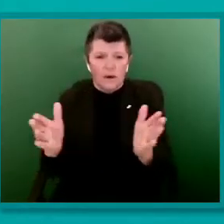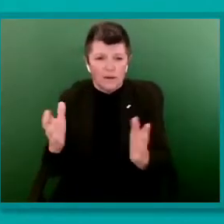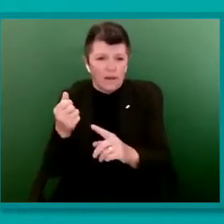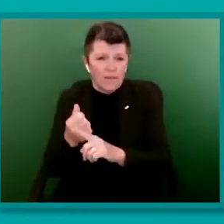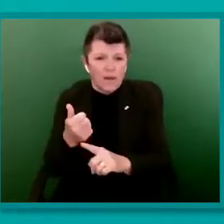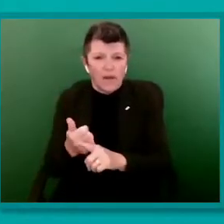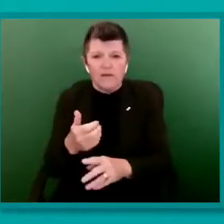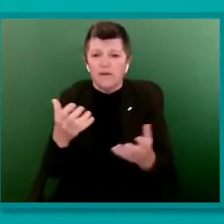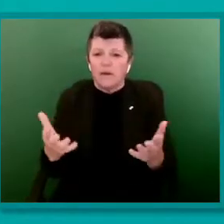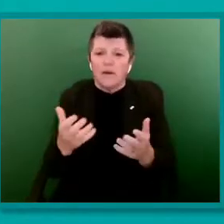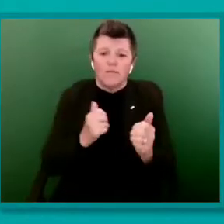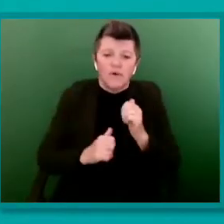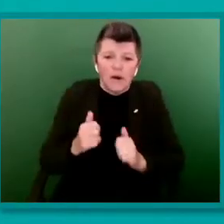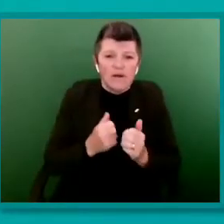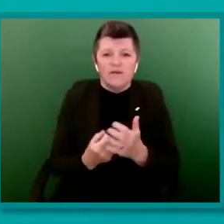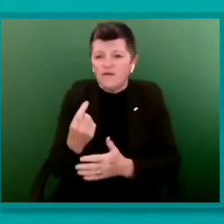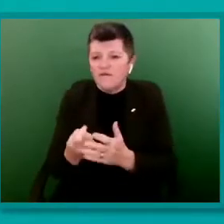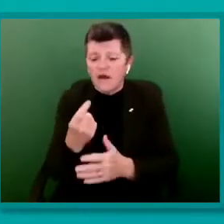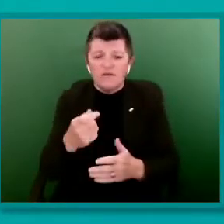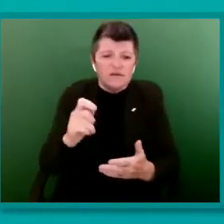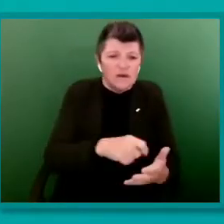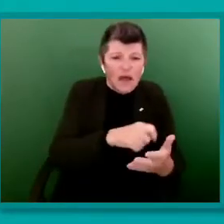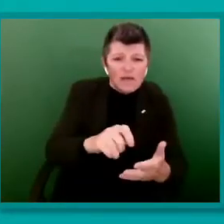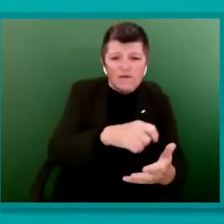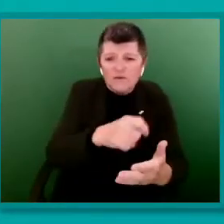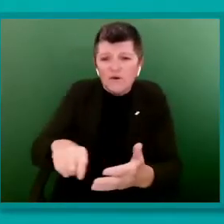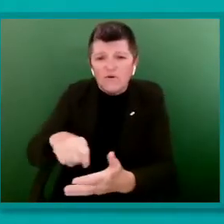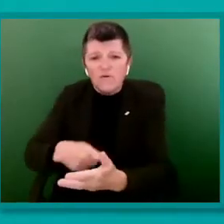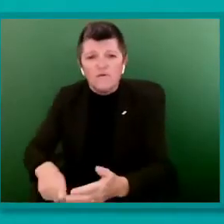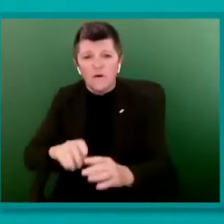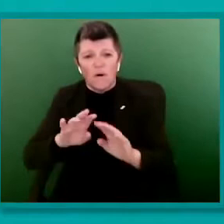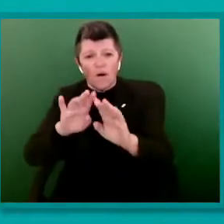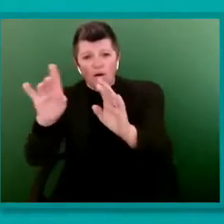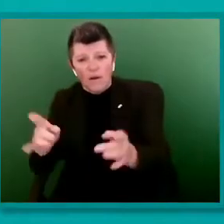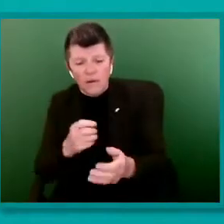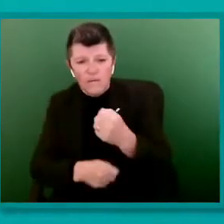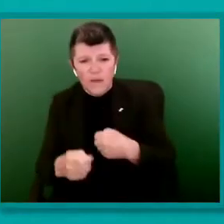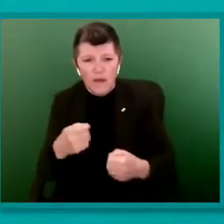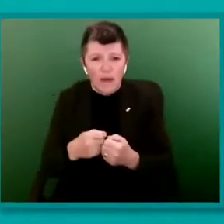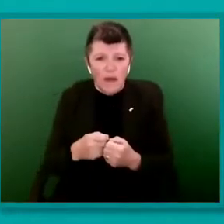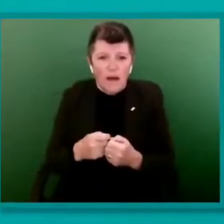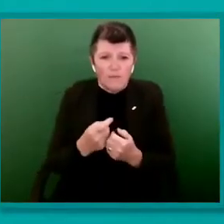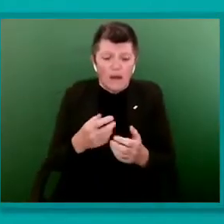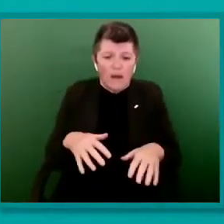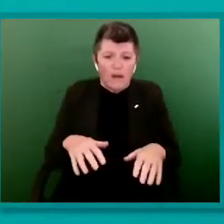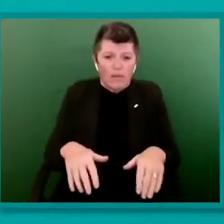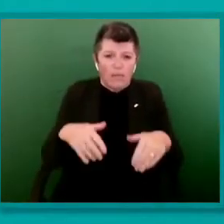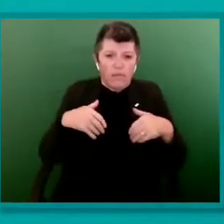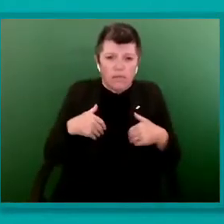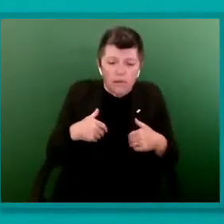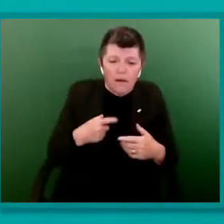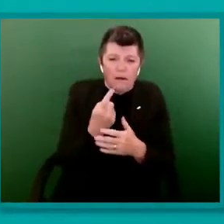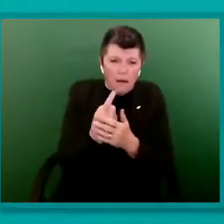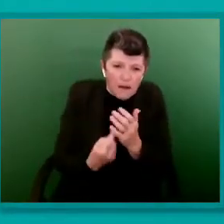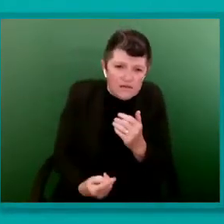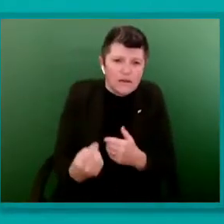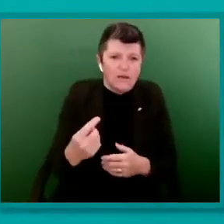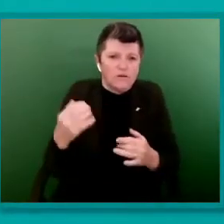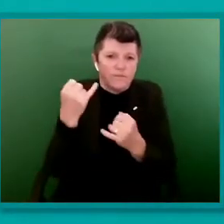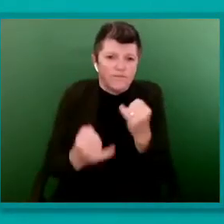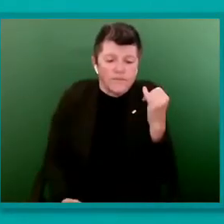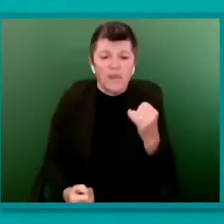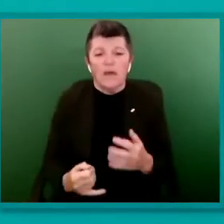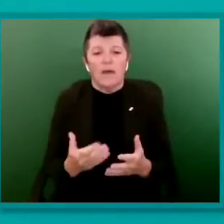held online, which is increasing loneliness and isolation. Many LGBT young people will be more vulnerable,